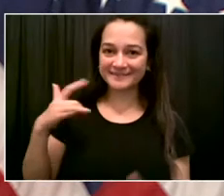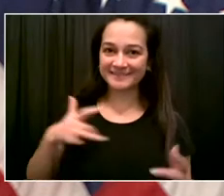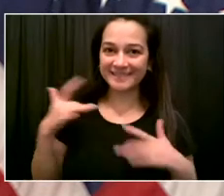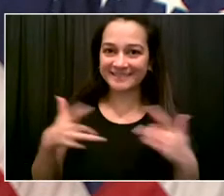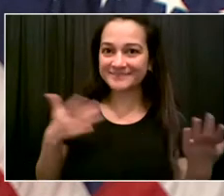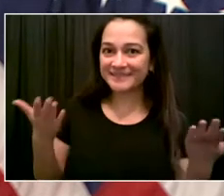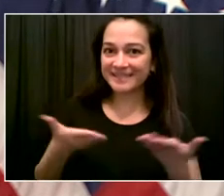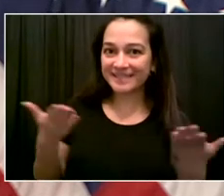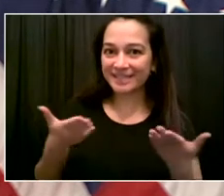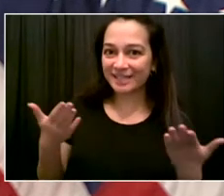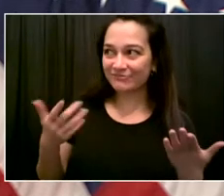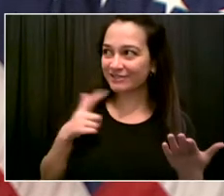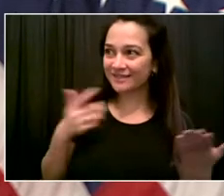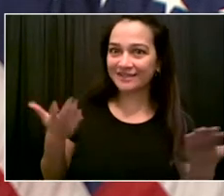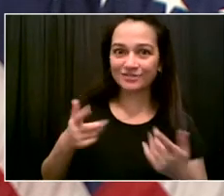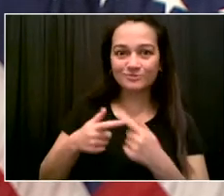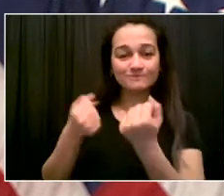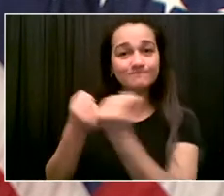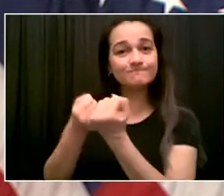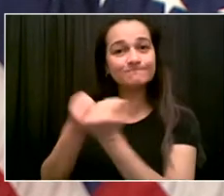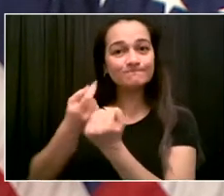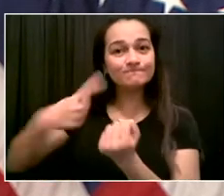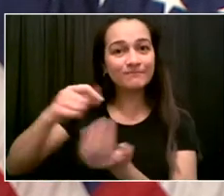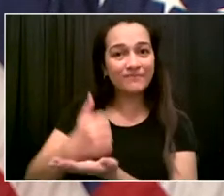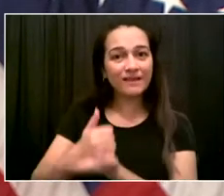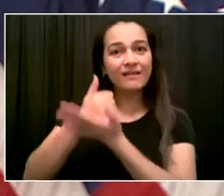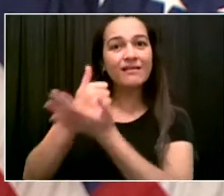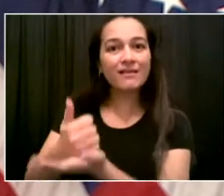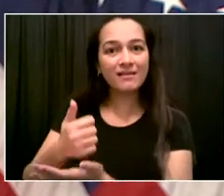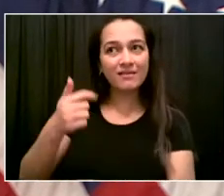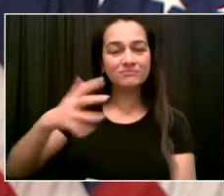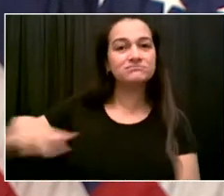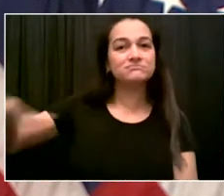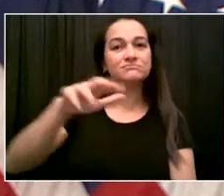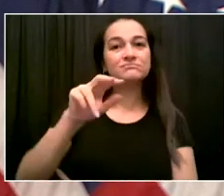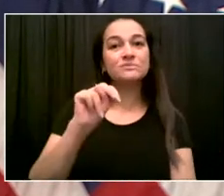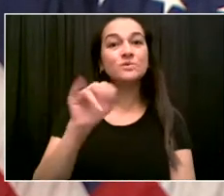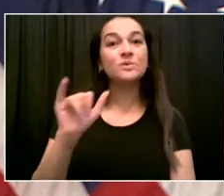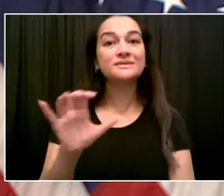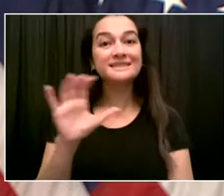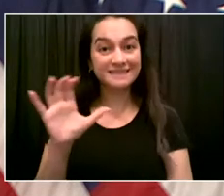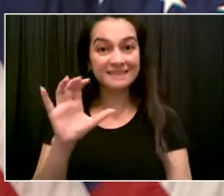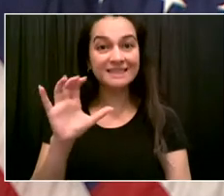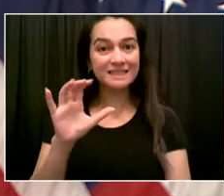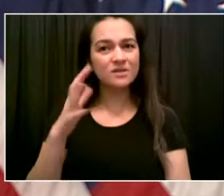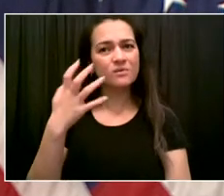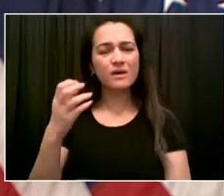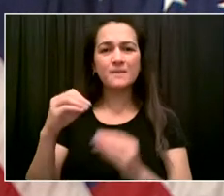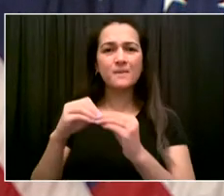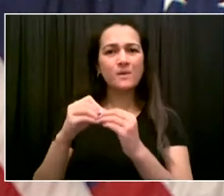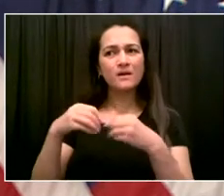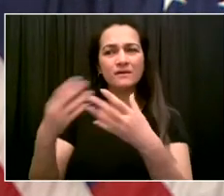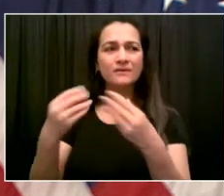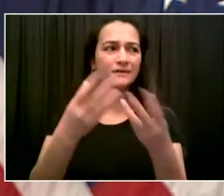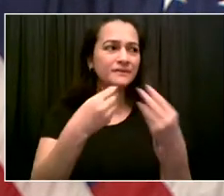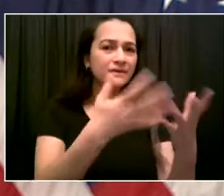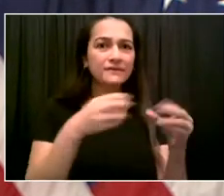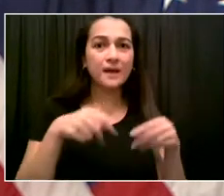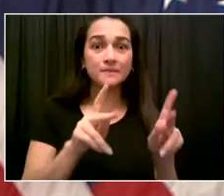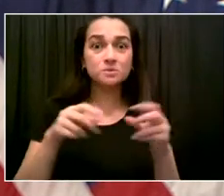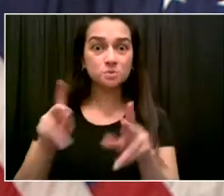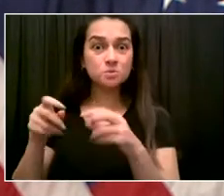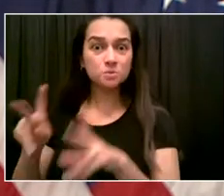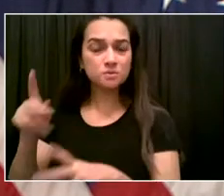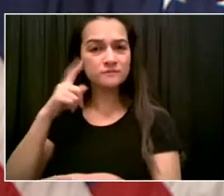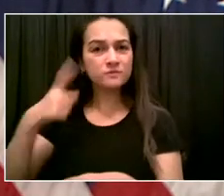city. I want to thank all of our collaborators, our elected officials and partners who have really made